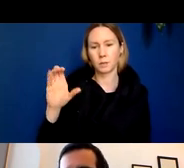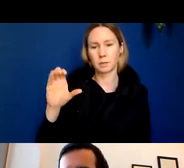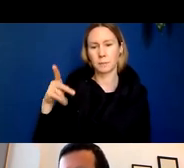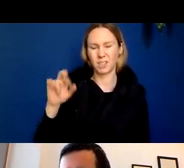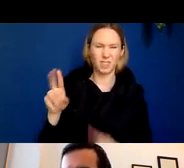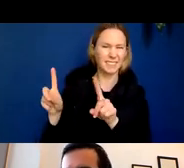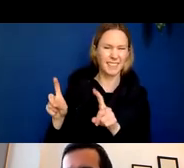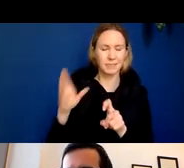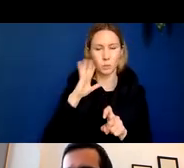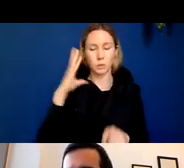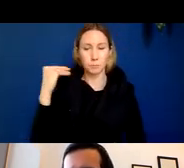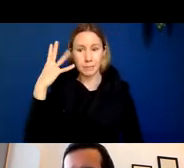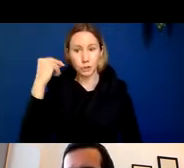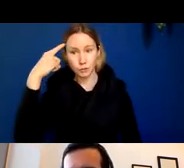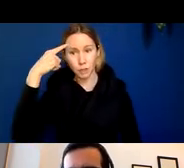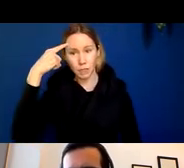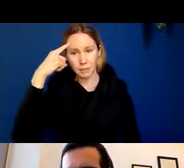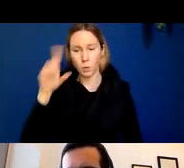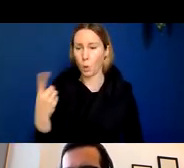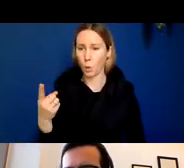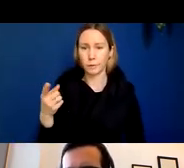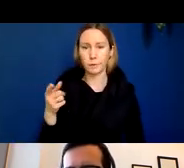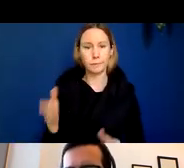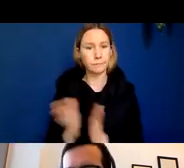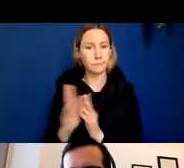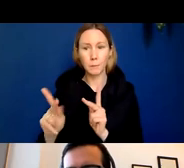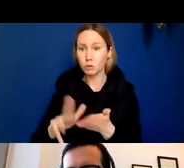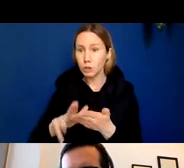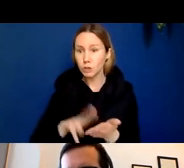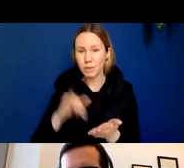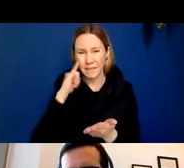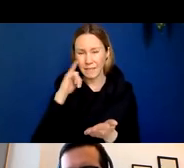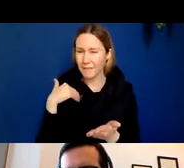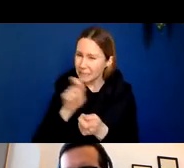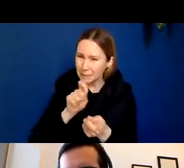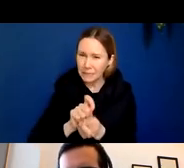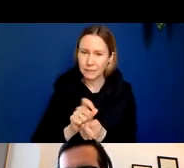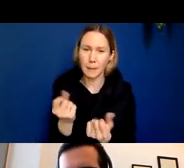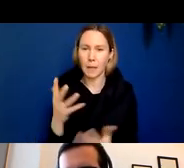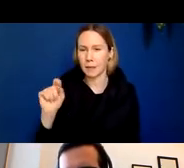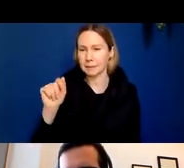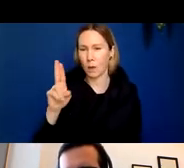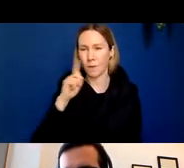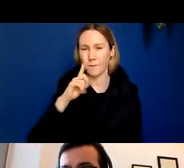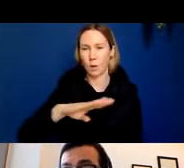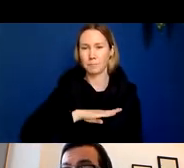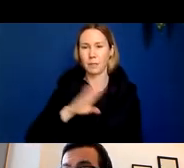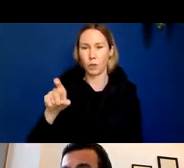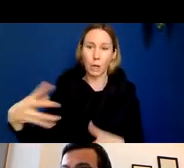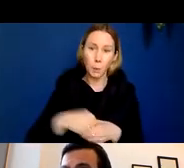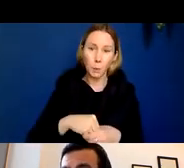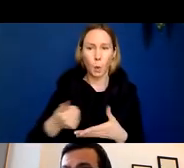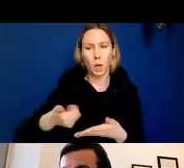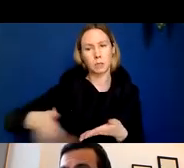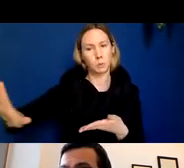and it really only enrolled people that had just the right amount of TAU to meet their inclusion exclusion criteria and this